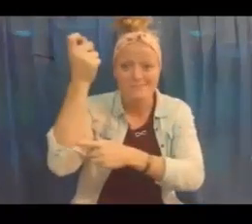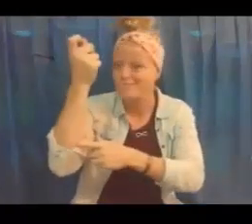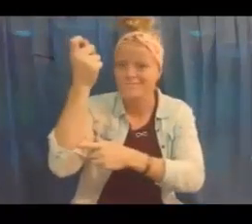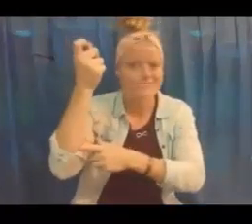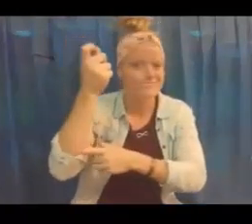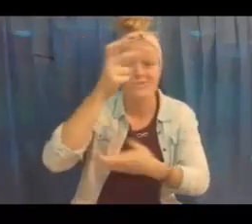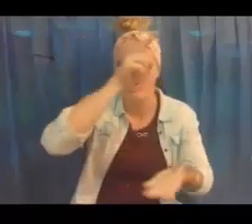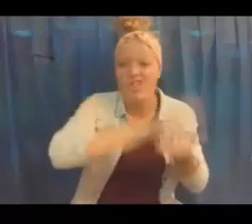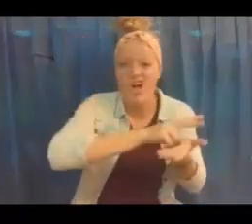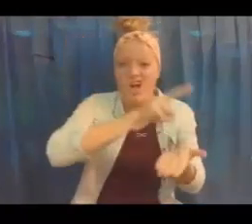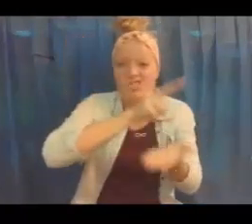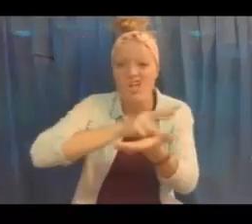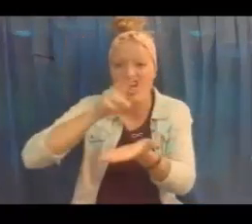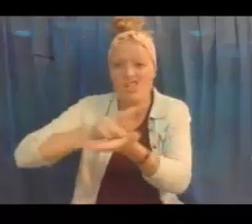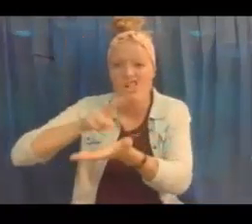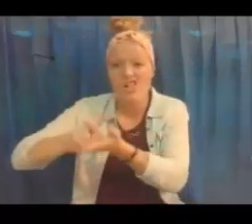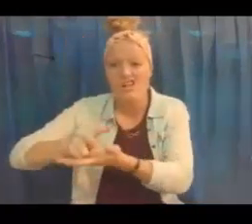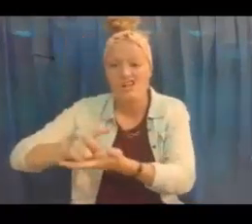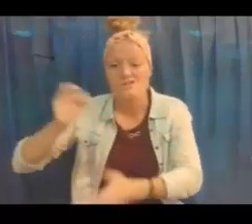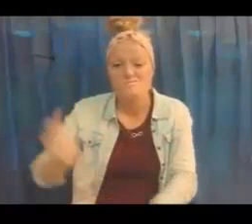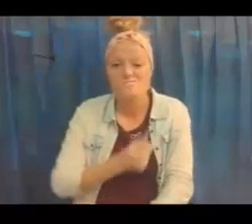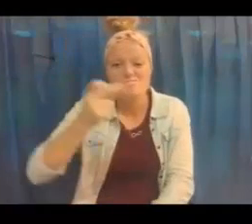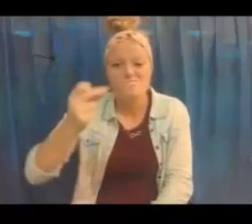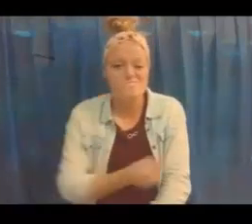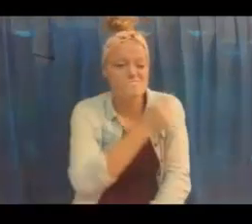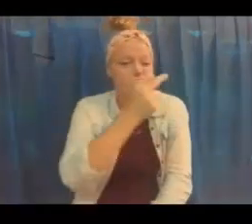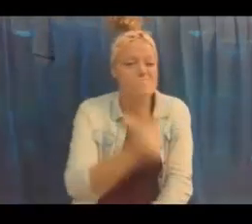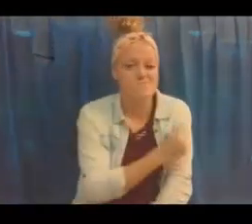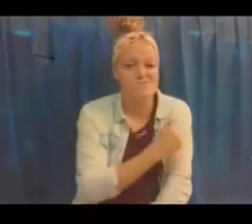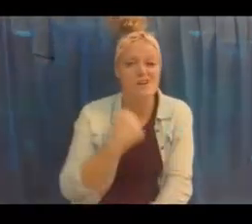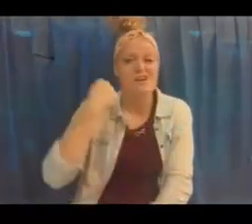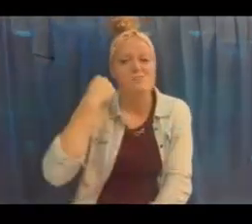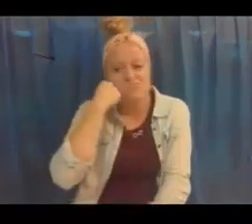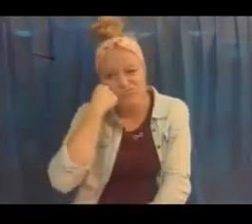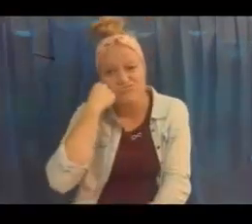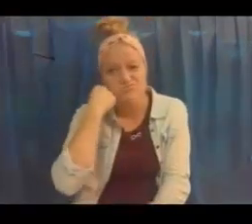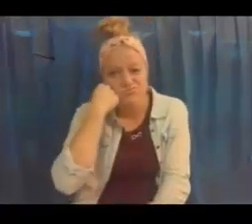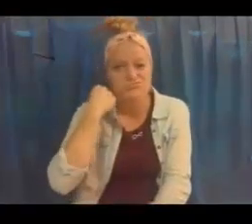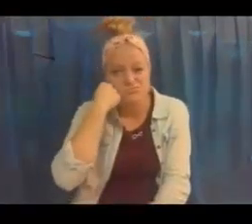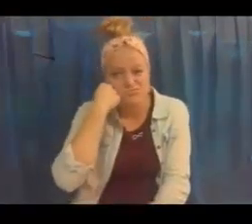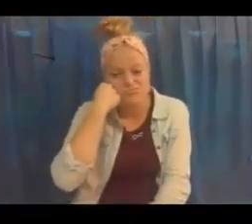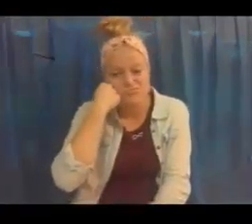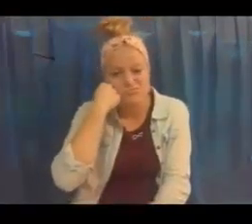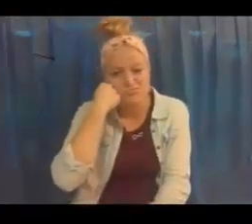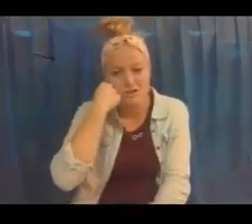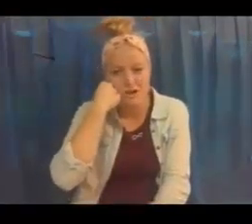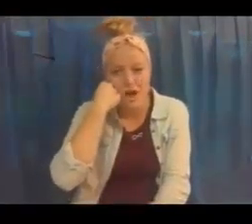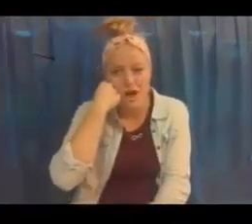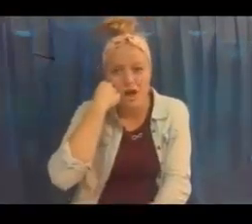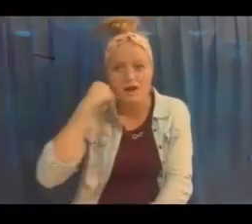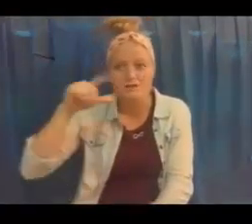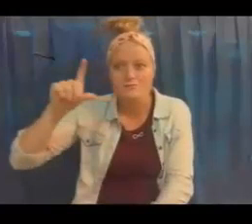He didn't win. He lost them all. Bummer. Oh, man.